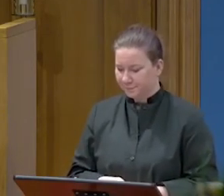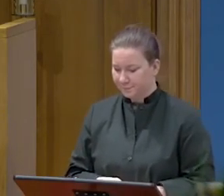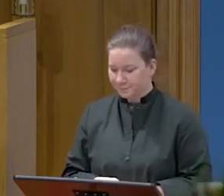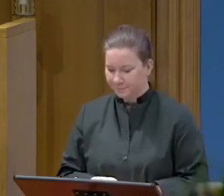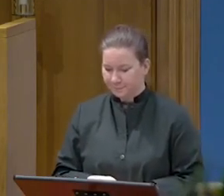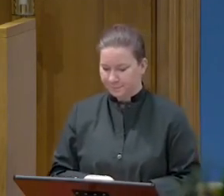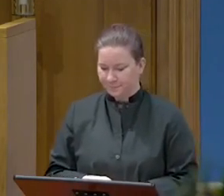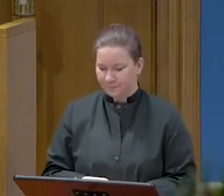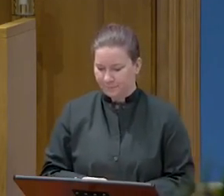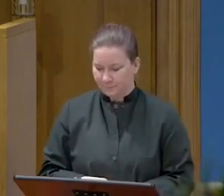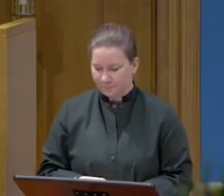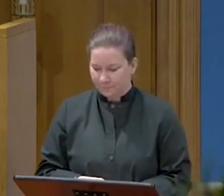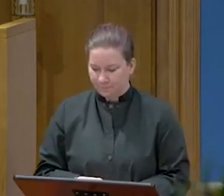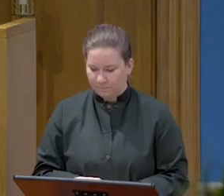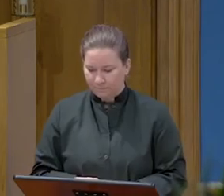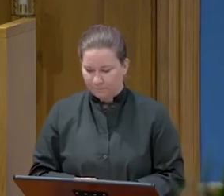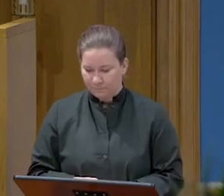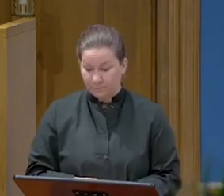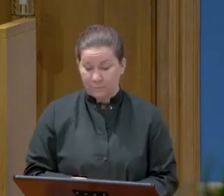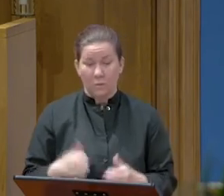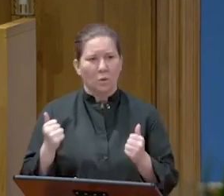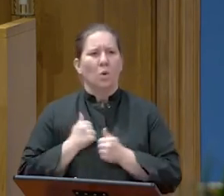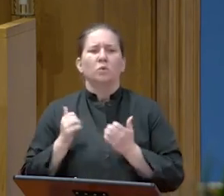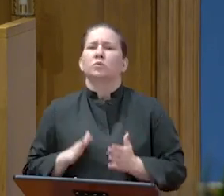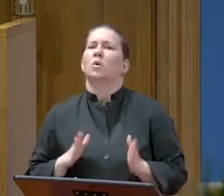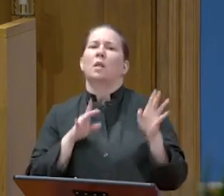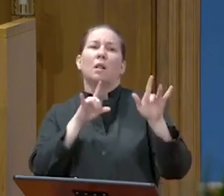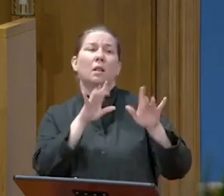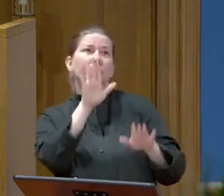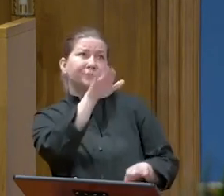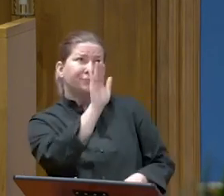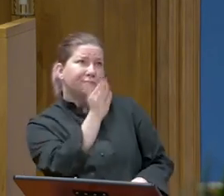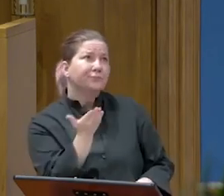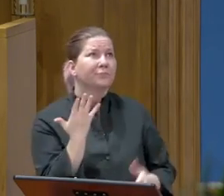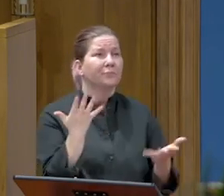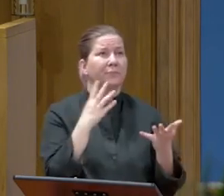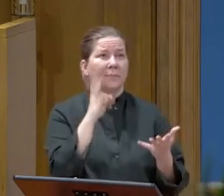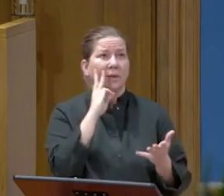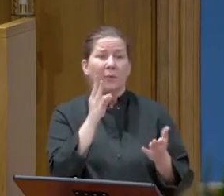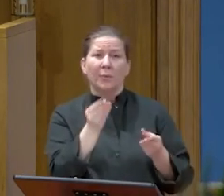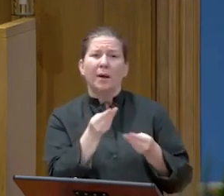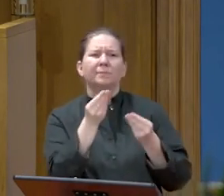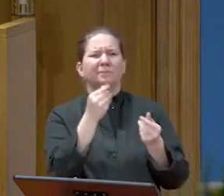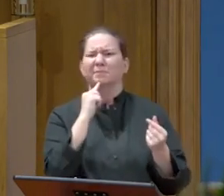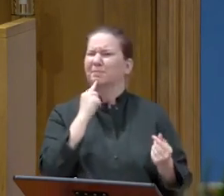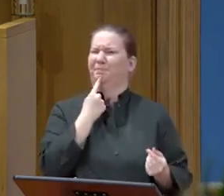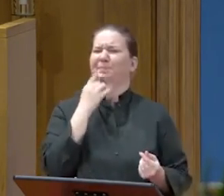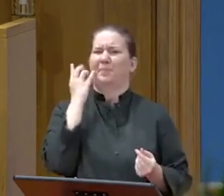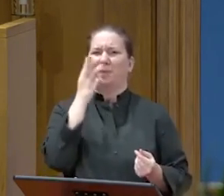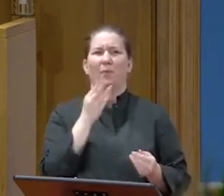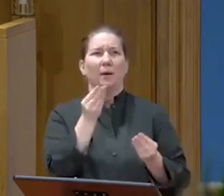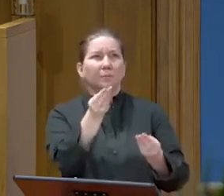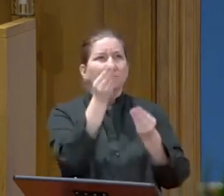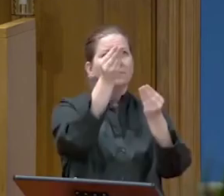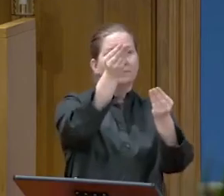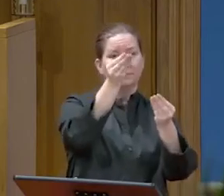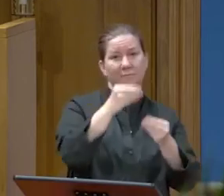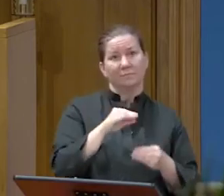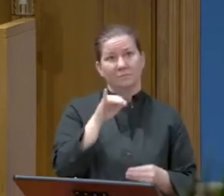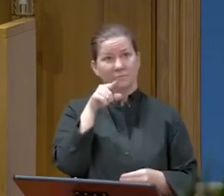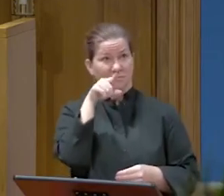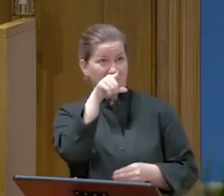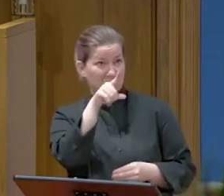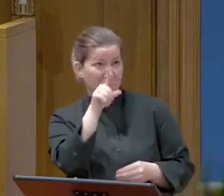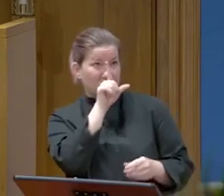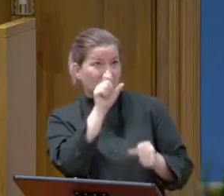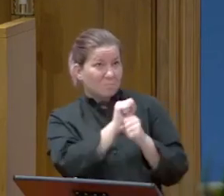The soldiers also mocked him, coming up and offering him sour wine and saying, If you are the King